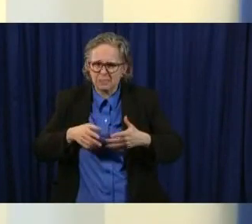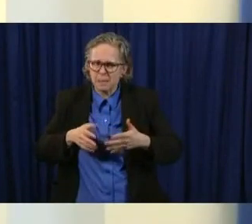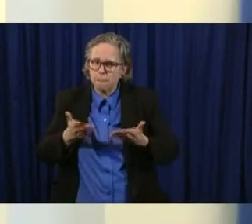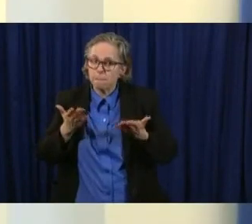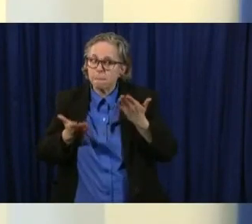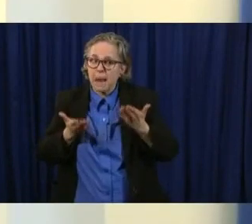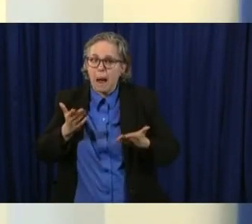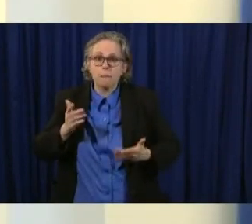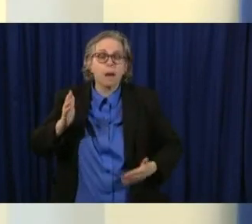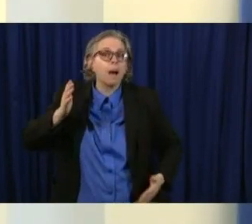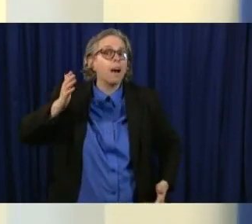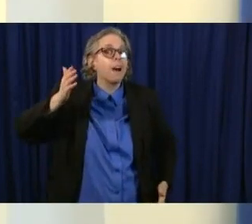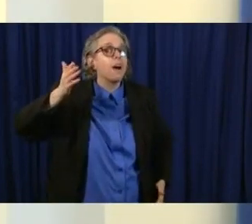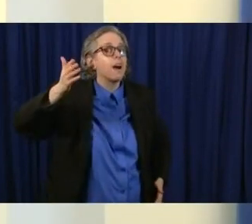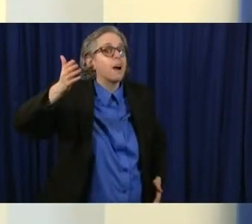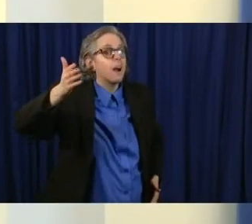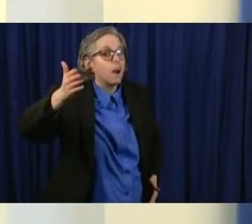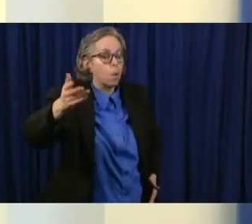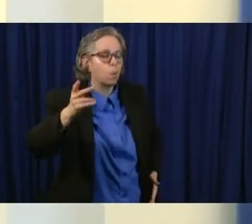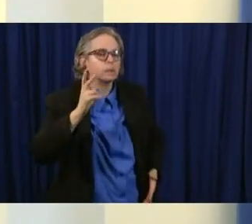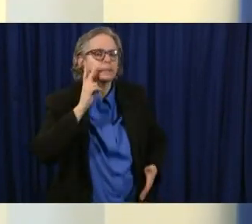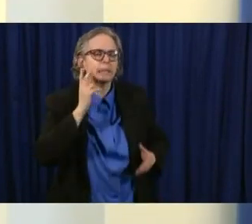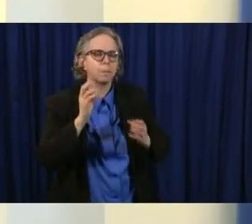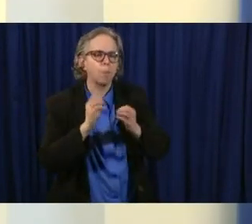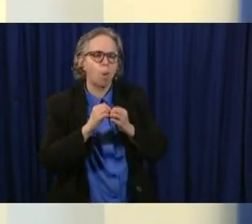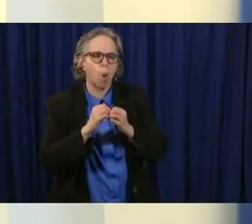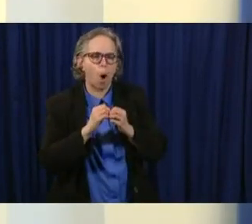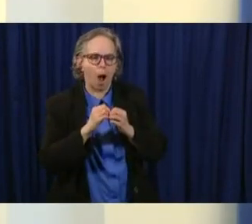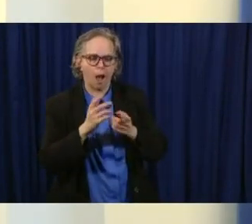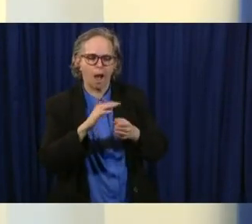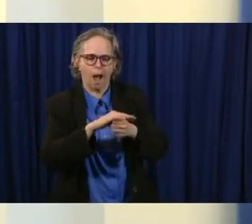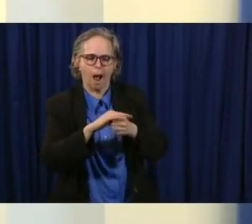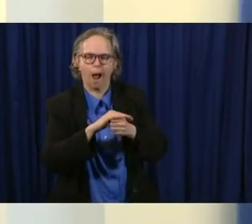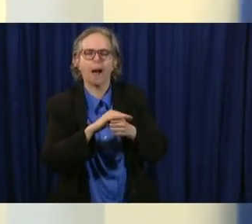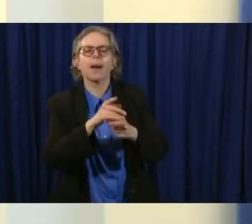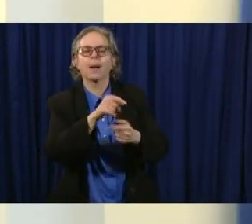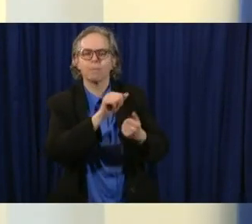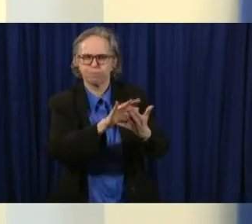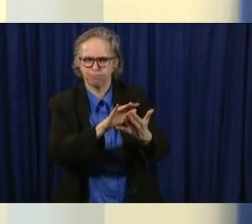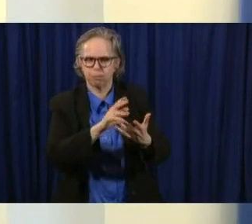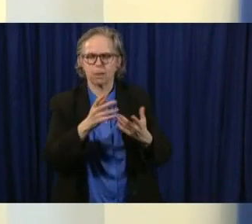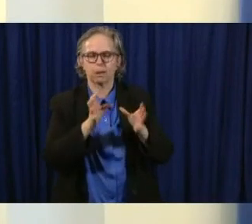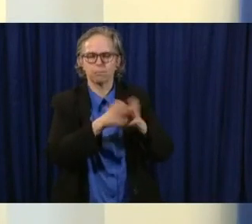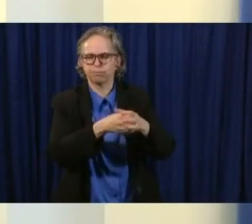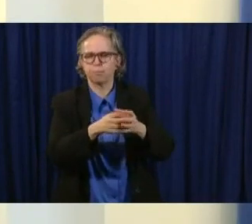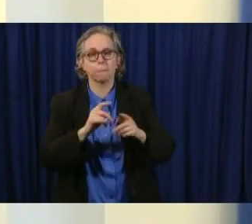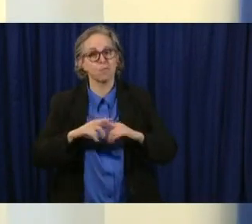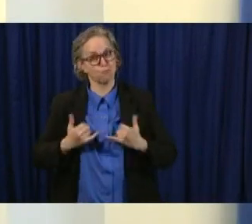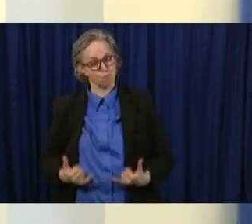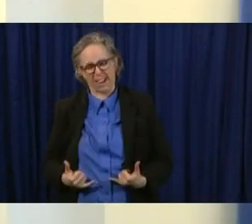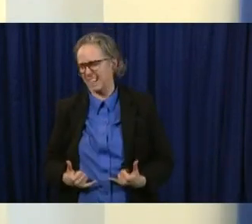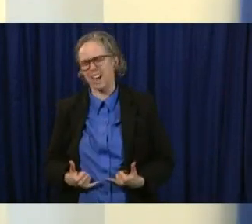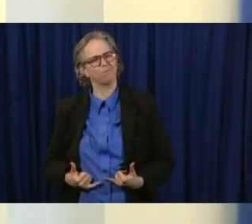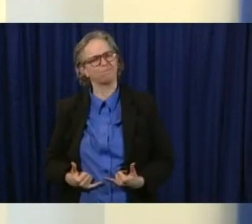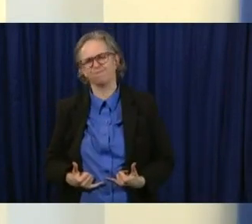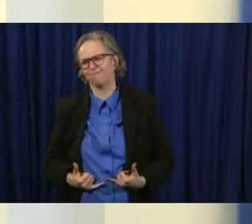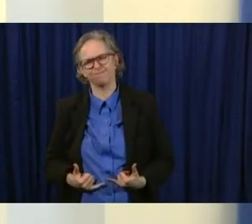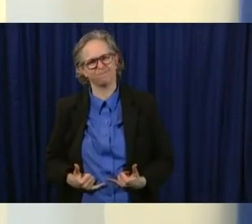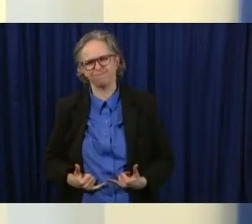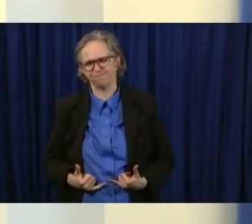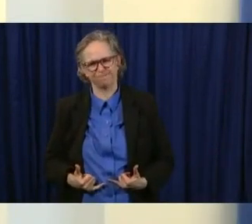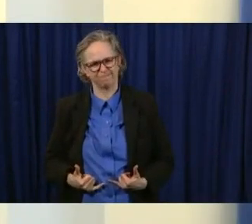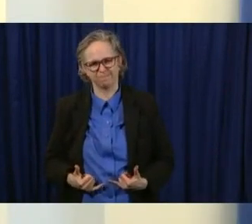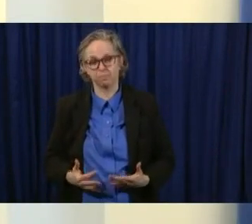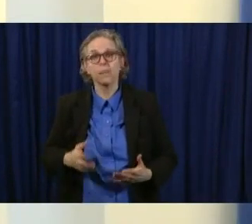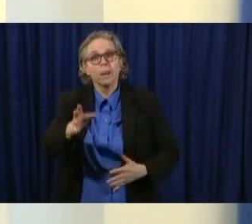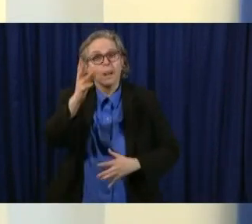there will be more regional approaches but we're just we're just not there yet i want to say too that you know